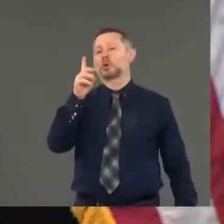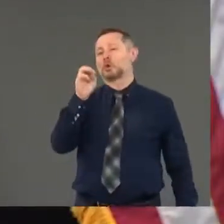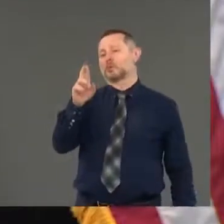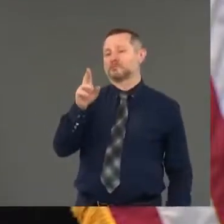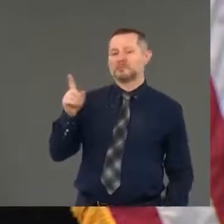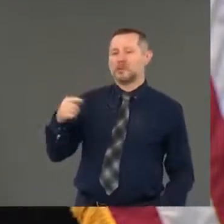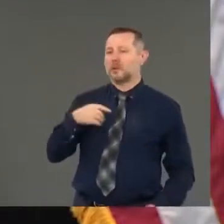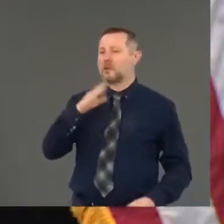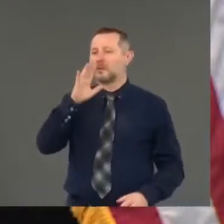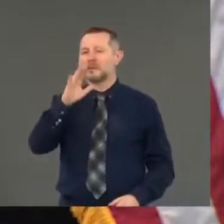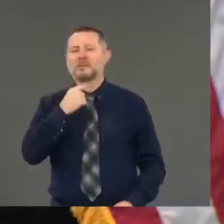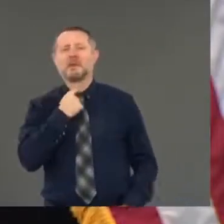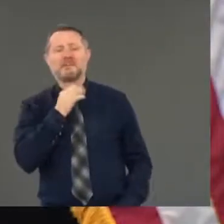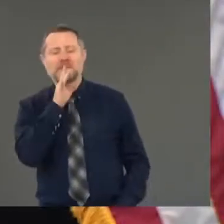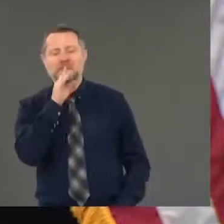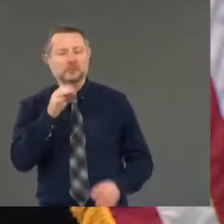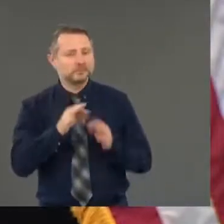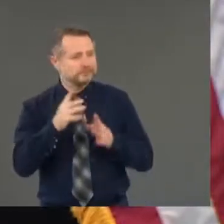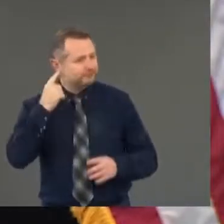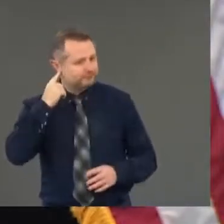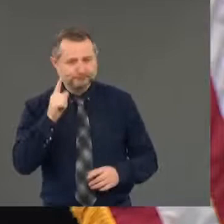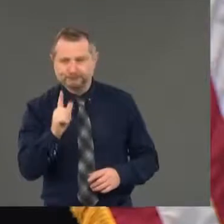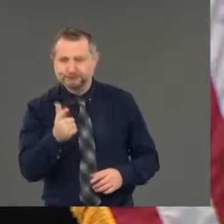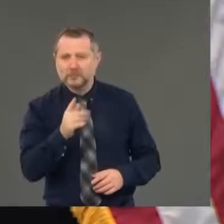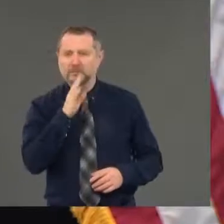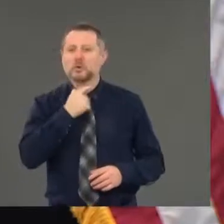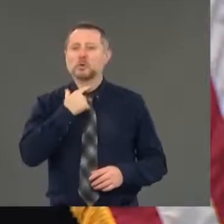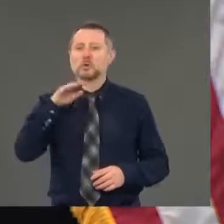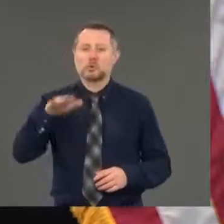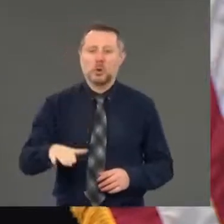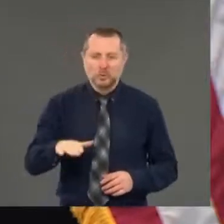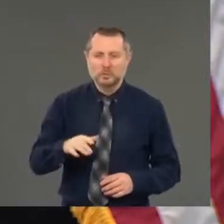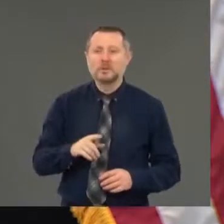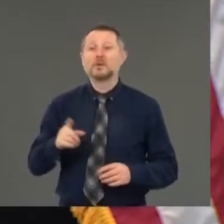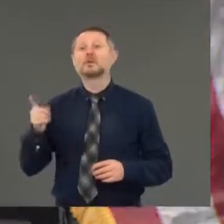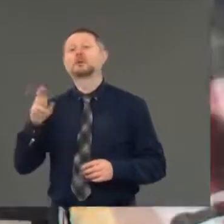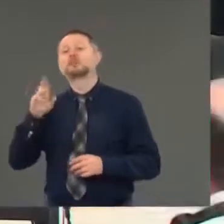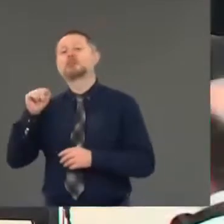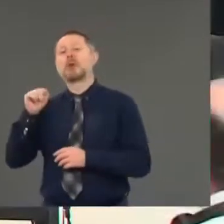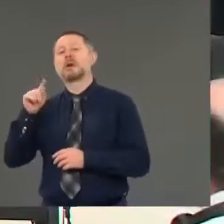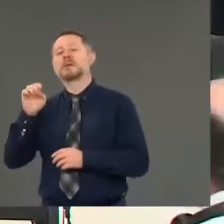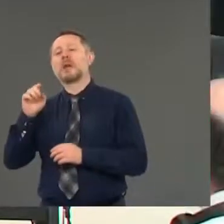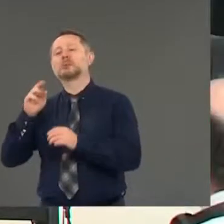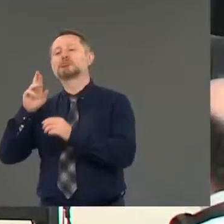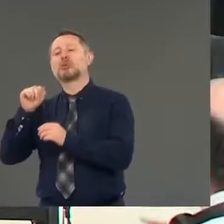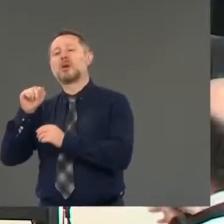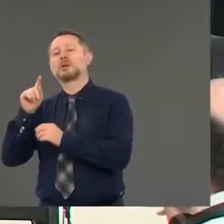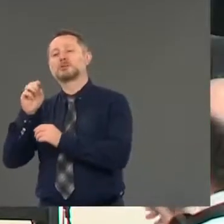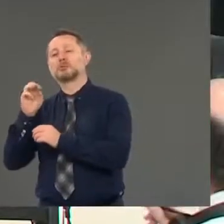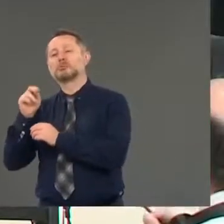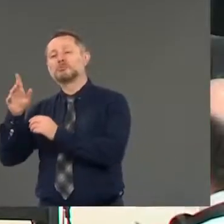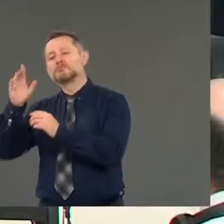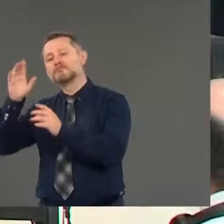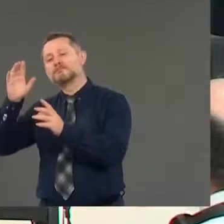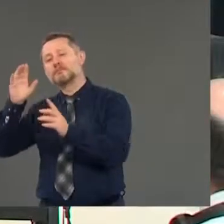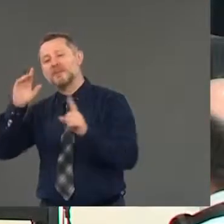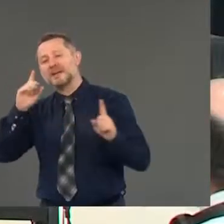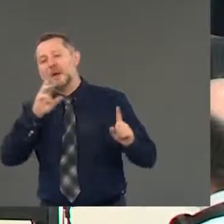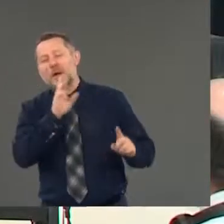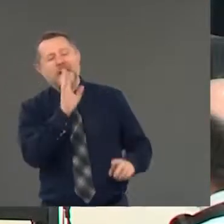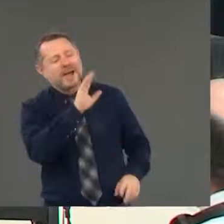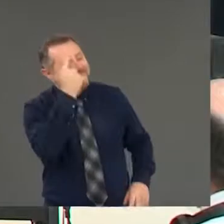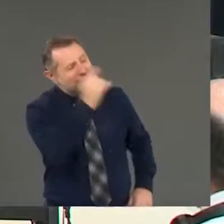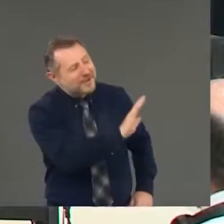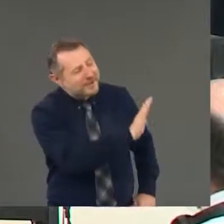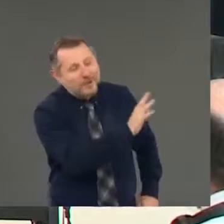every day to see if there are changes. The RT, right, the rate of transmission. Not RT on the dashboard, which